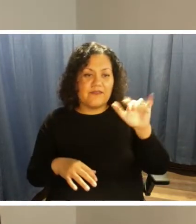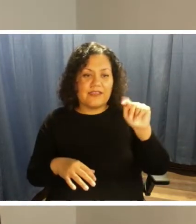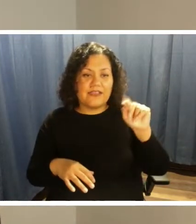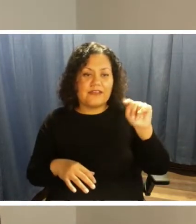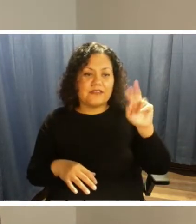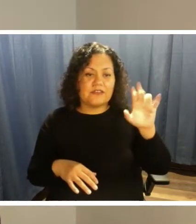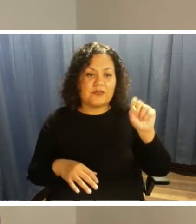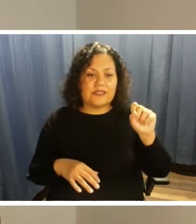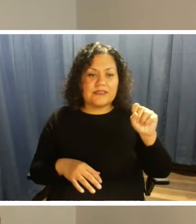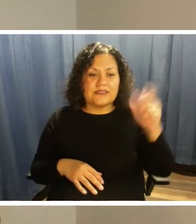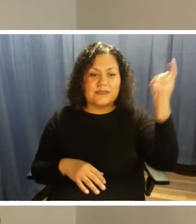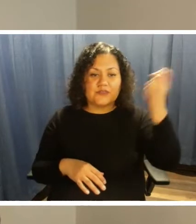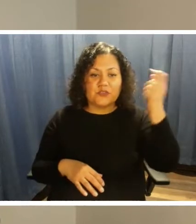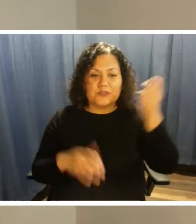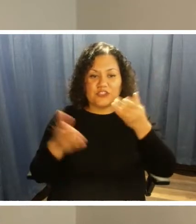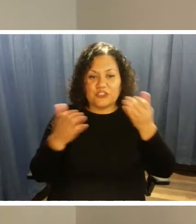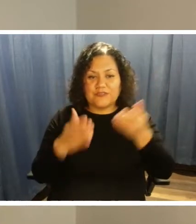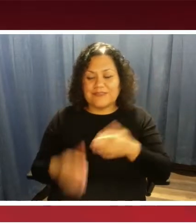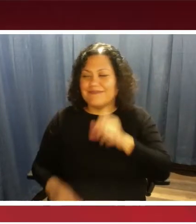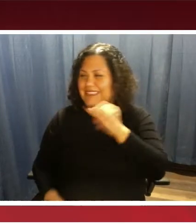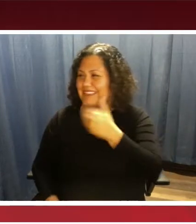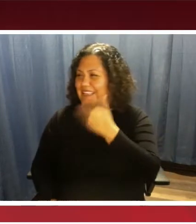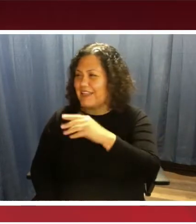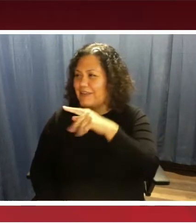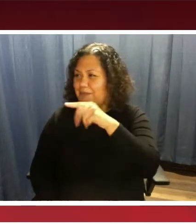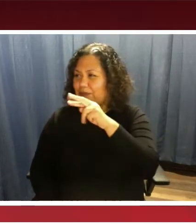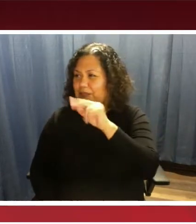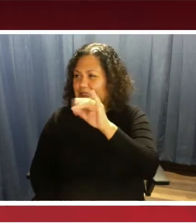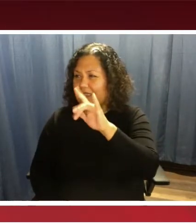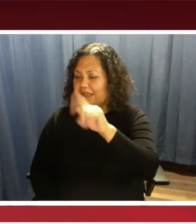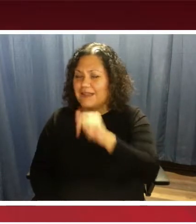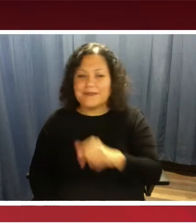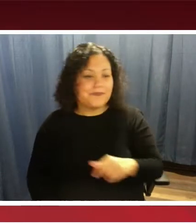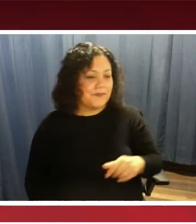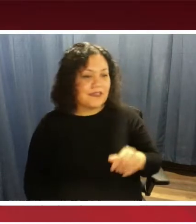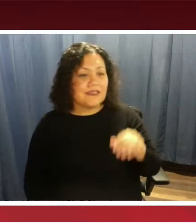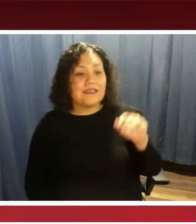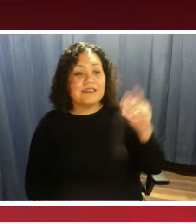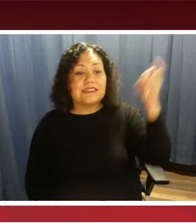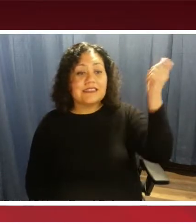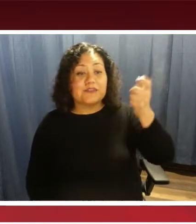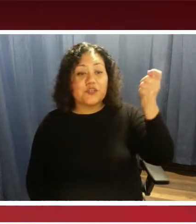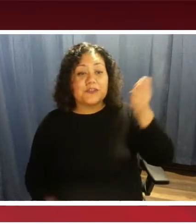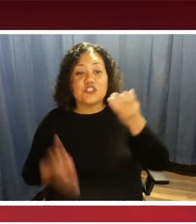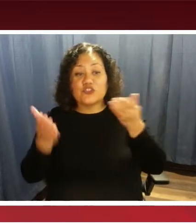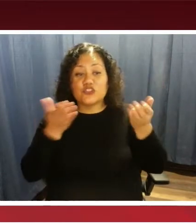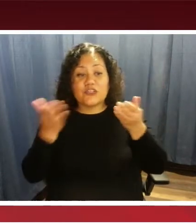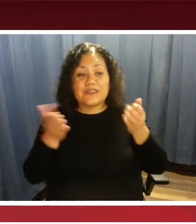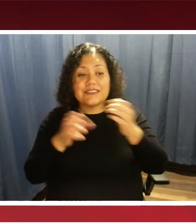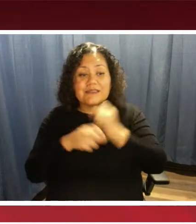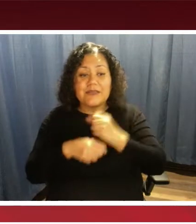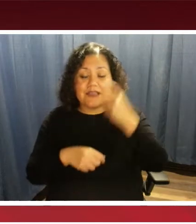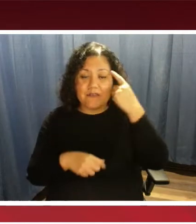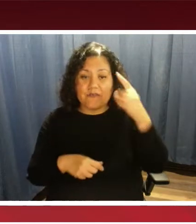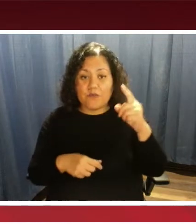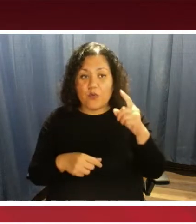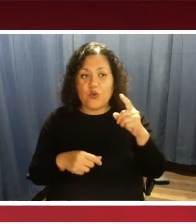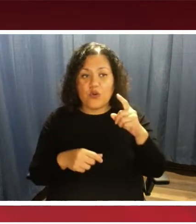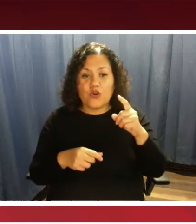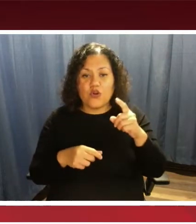Thank you, Priscilla. So subscription service is made for reservations that are